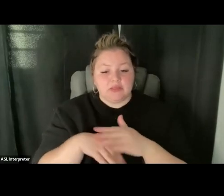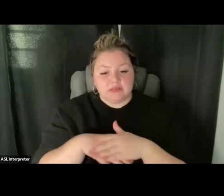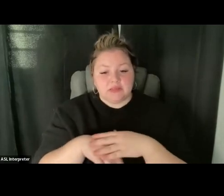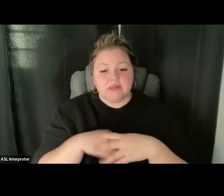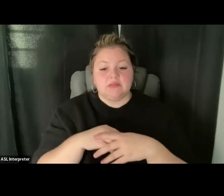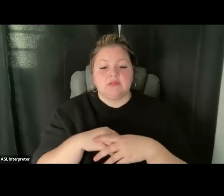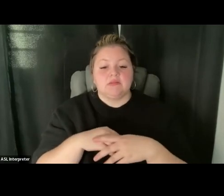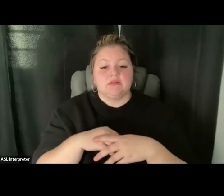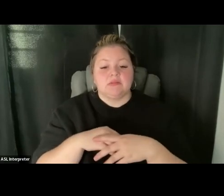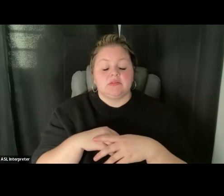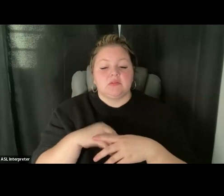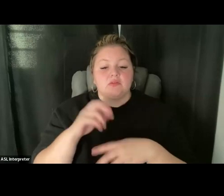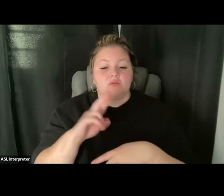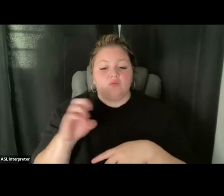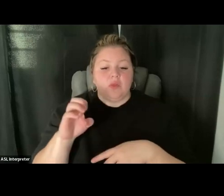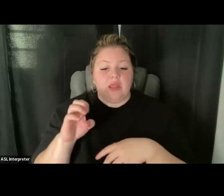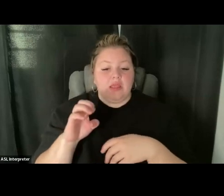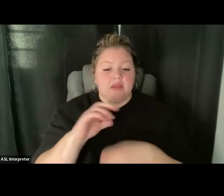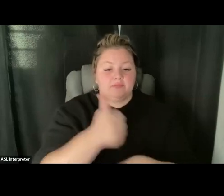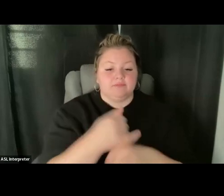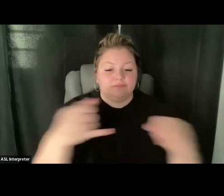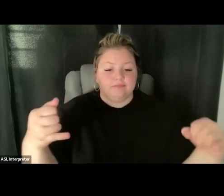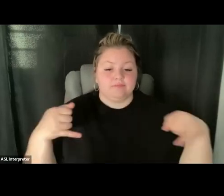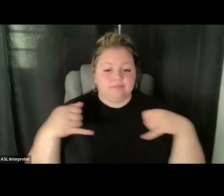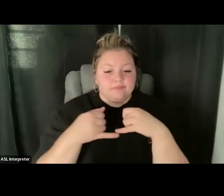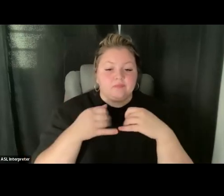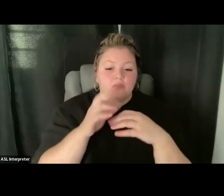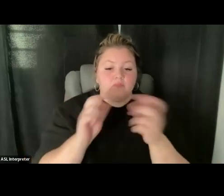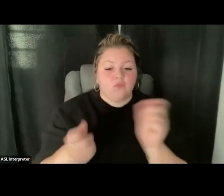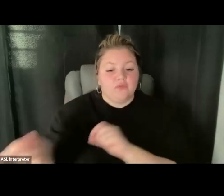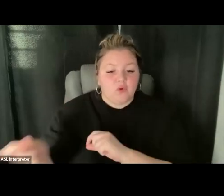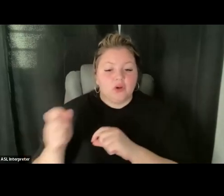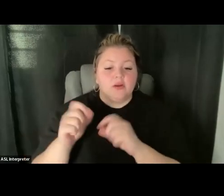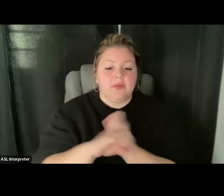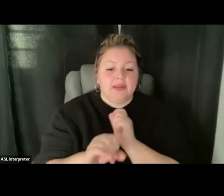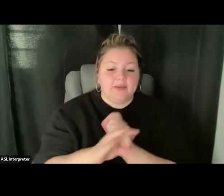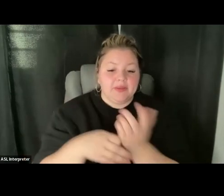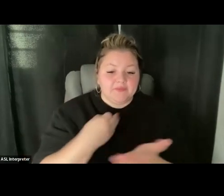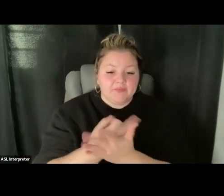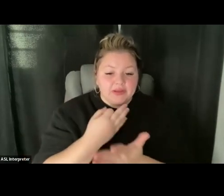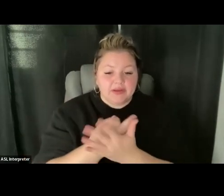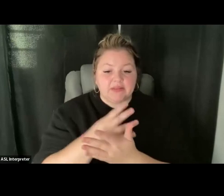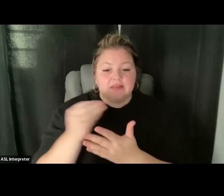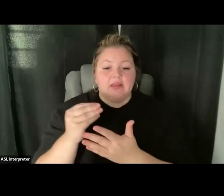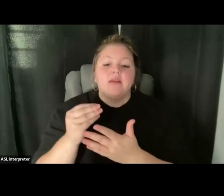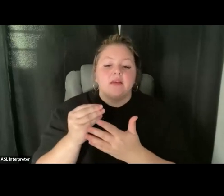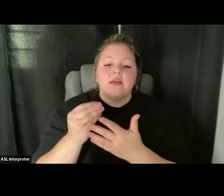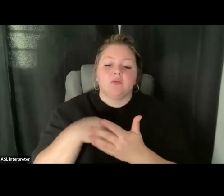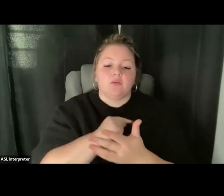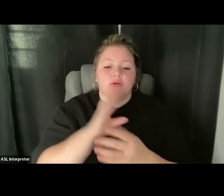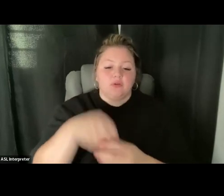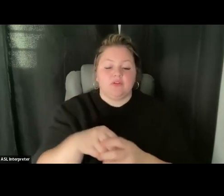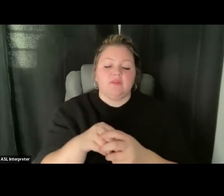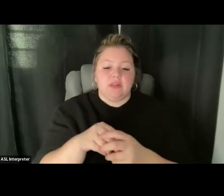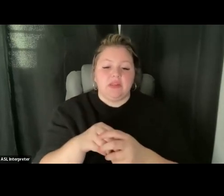And we are part of the election modernization coalition, which includes